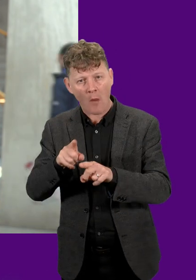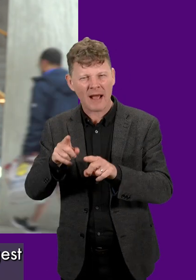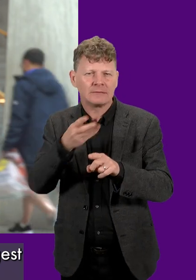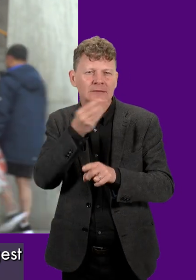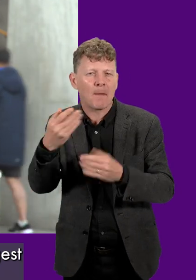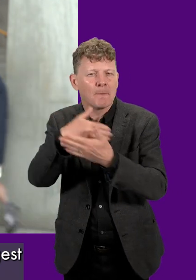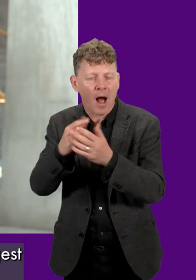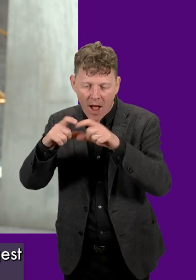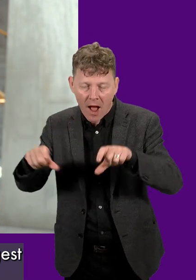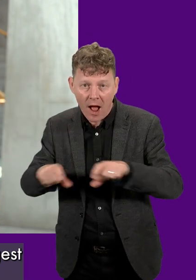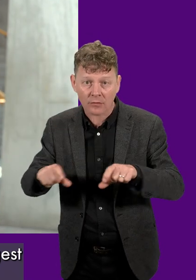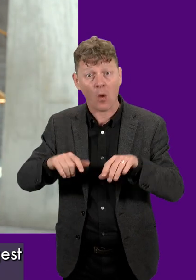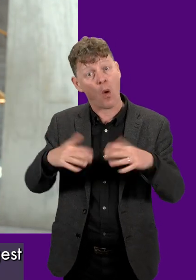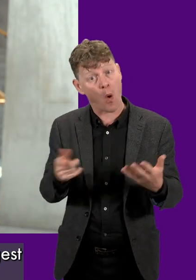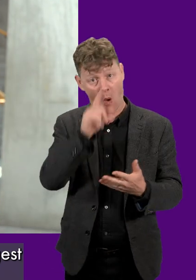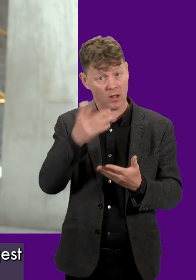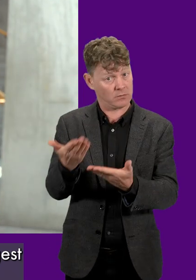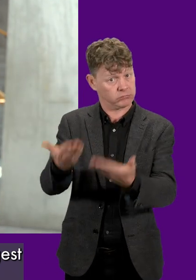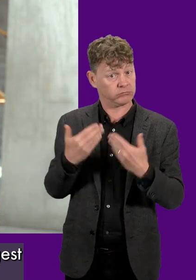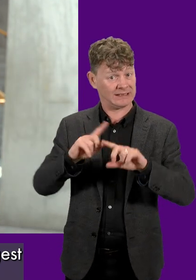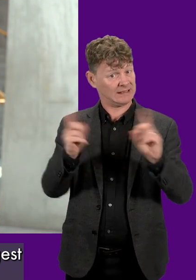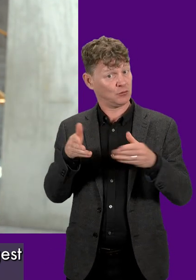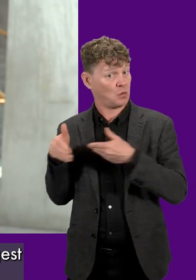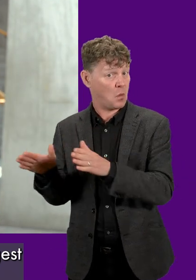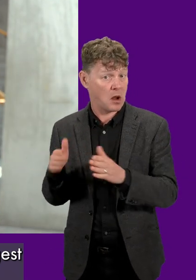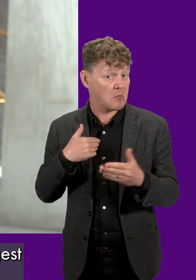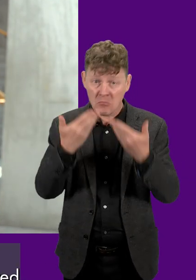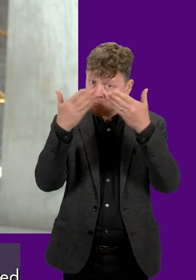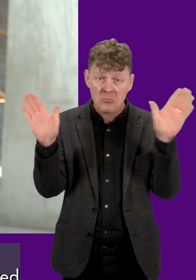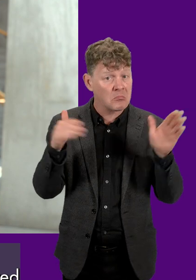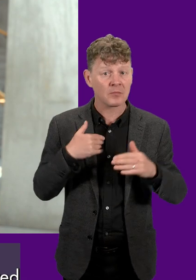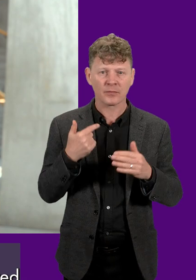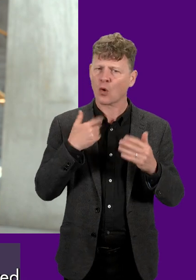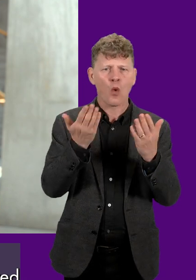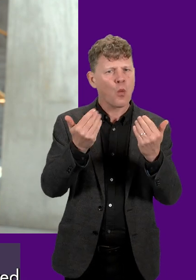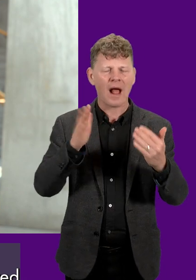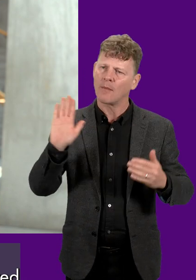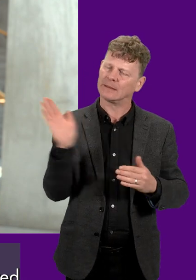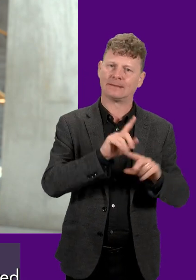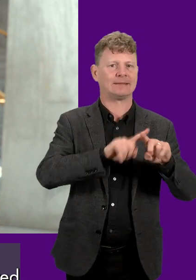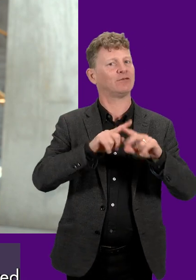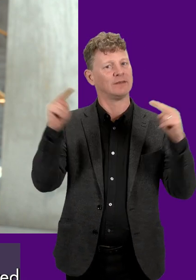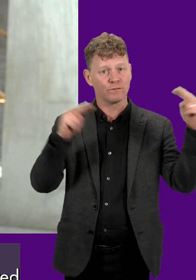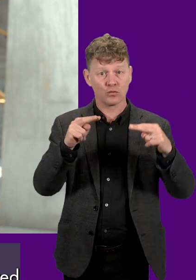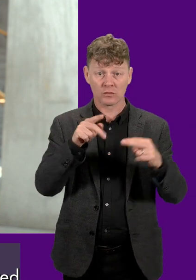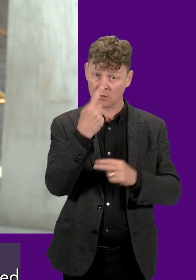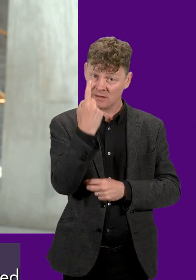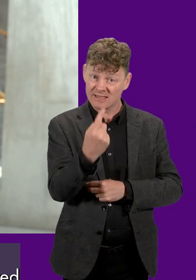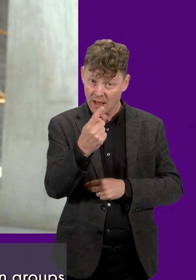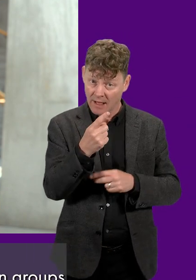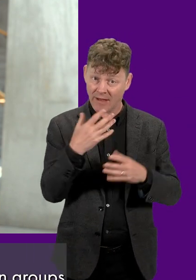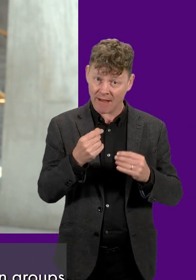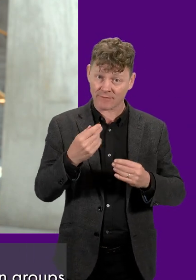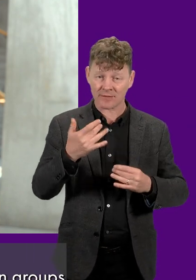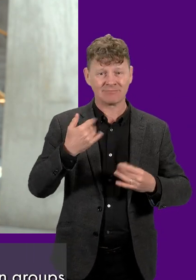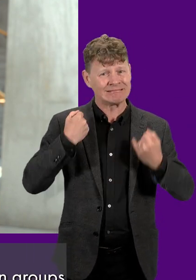or whether they wish to suggest alternative approaches. We welcome all views, including from people affected